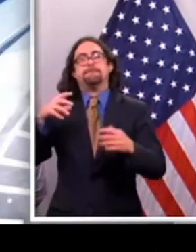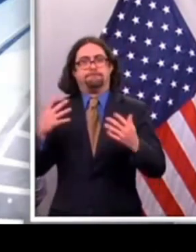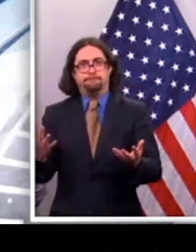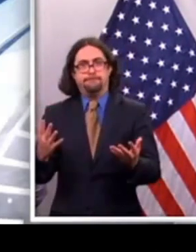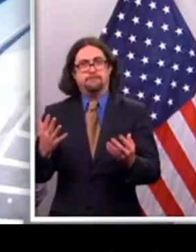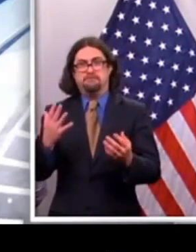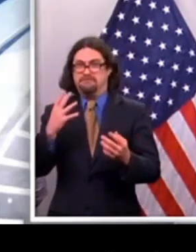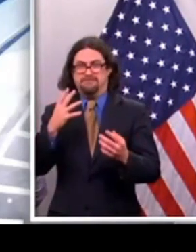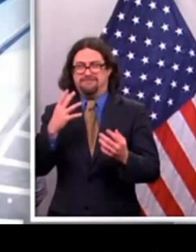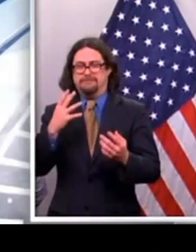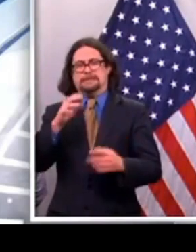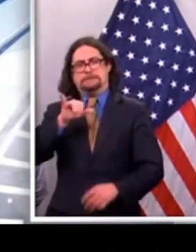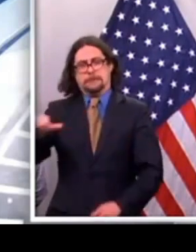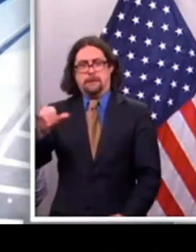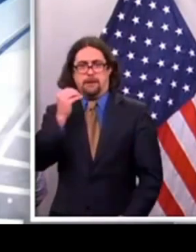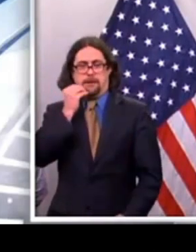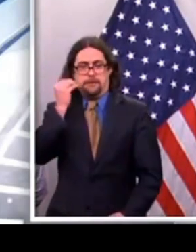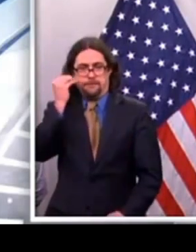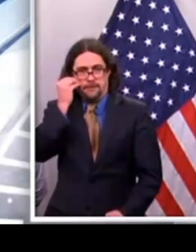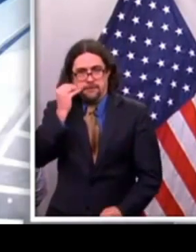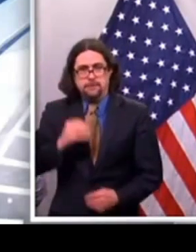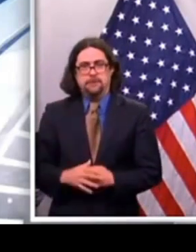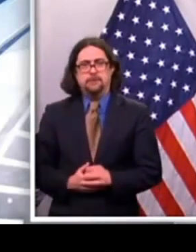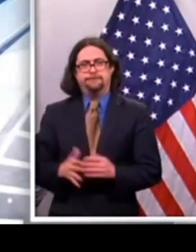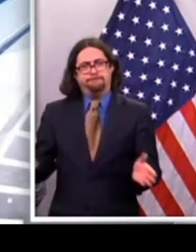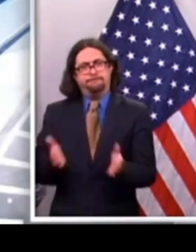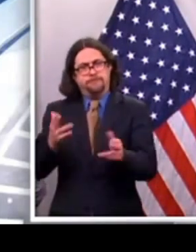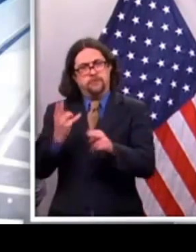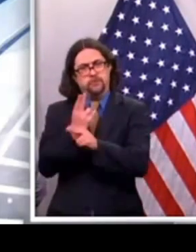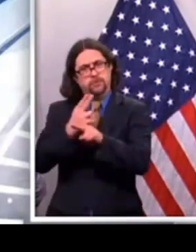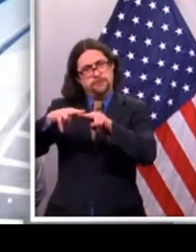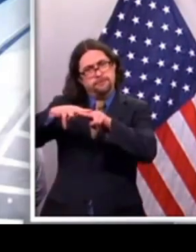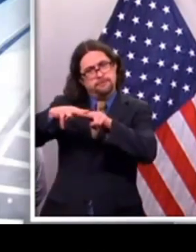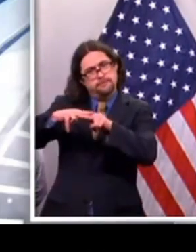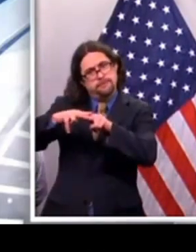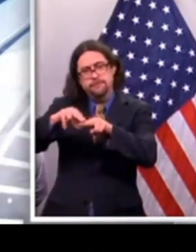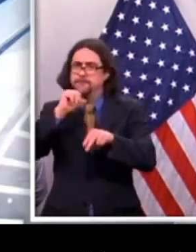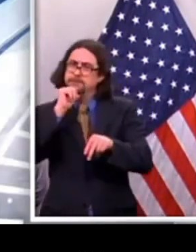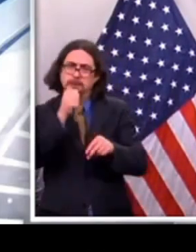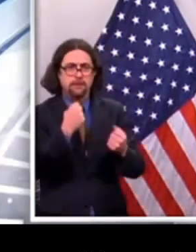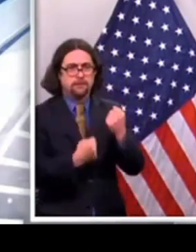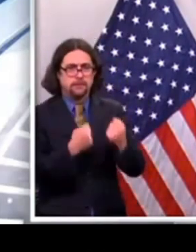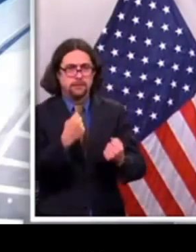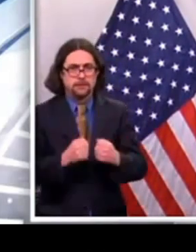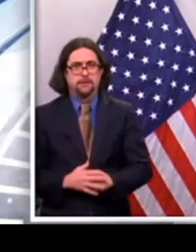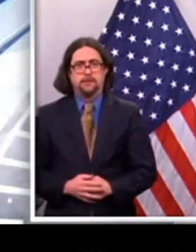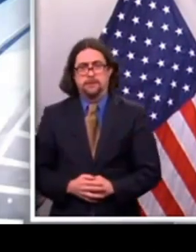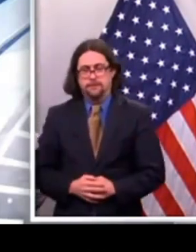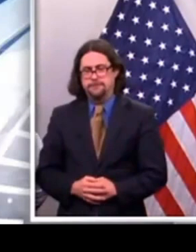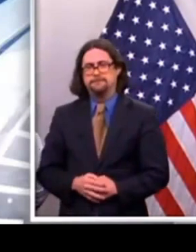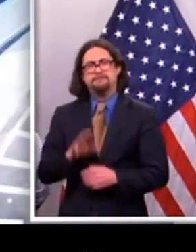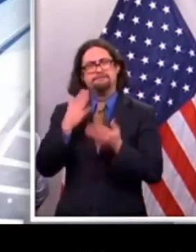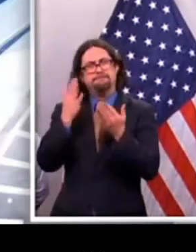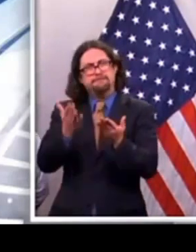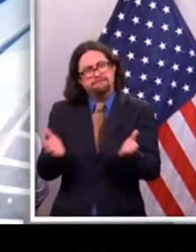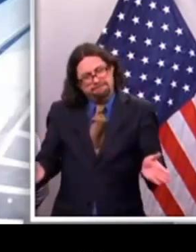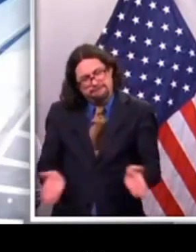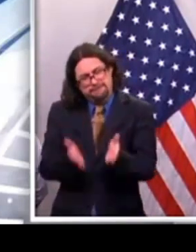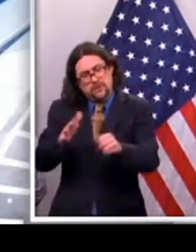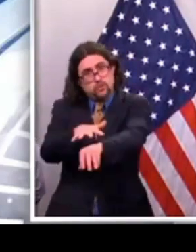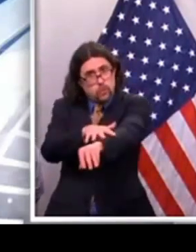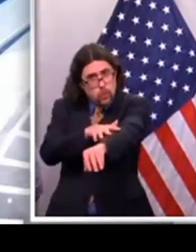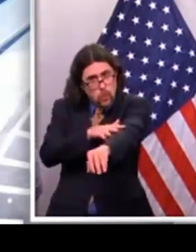evening. Go slow. Take a lot of precautions. Even walking, be careful this evening as this storm will intensify